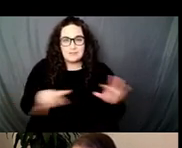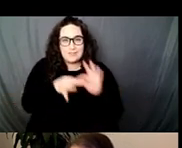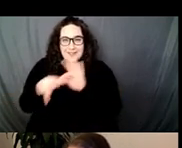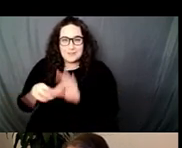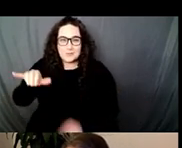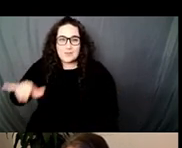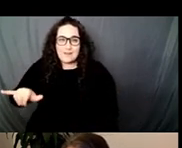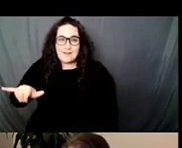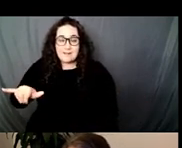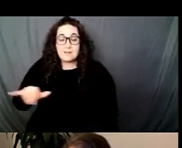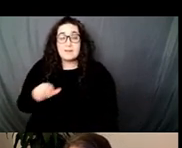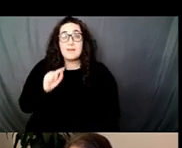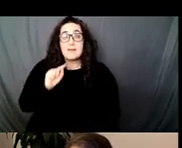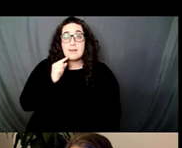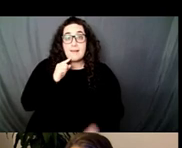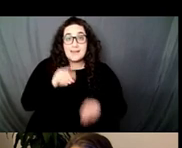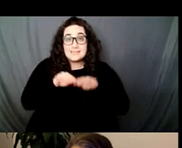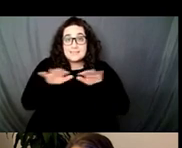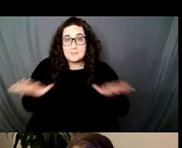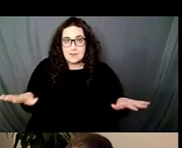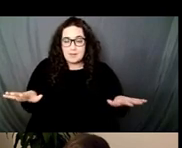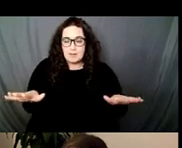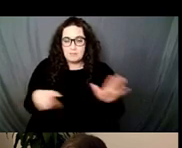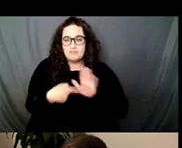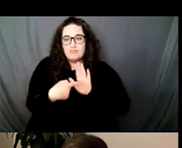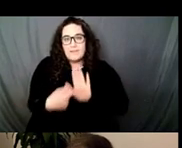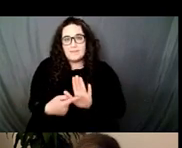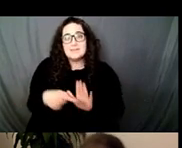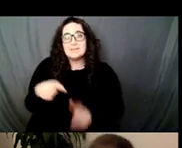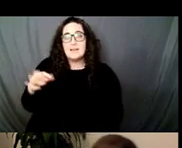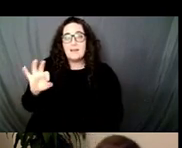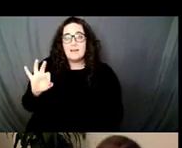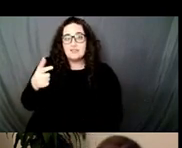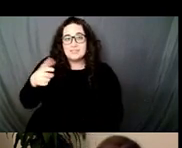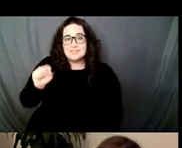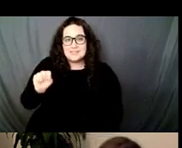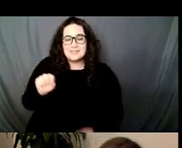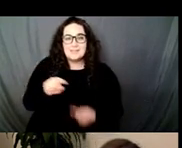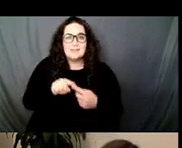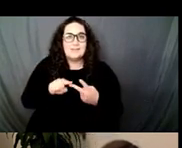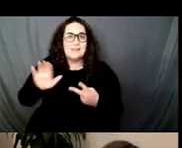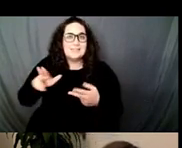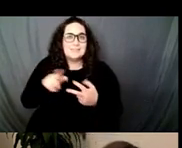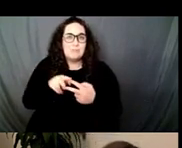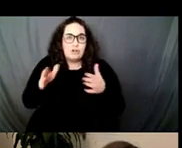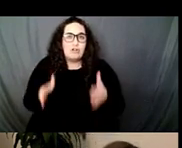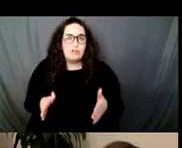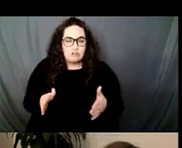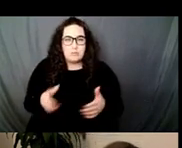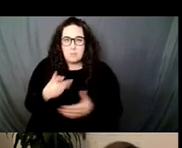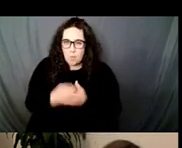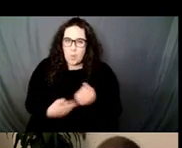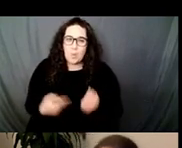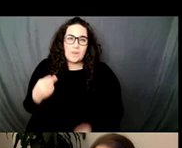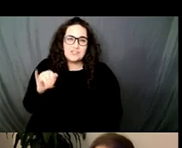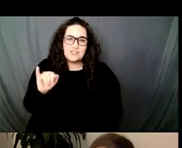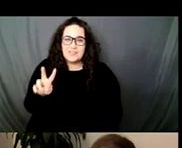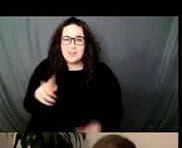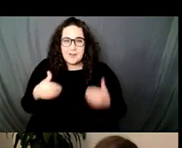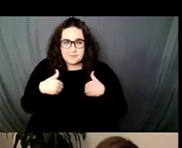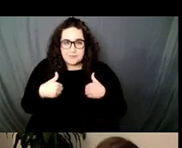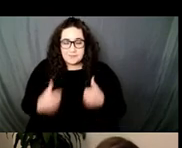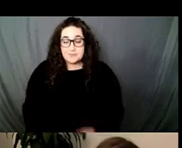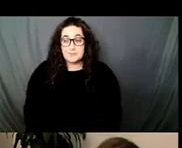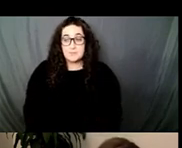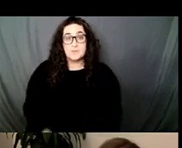bodies of FGT and his partner, who were both infected with HIV. So you can see the spill in front of you is in the collection of the